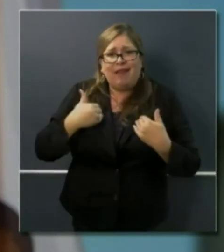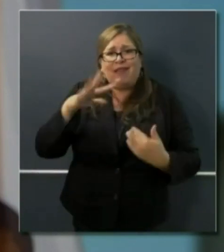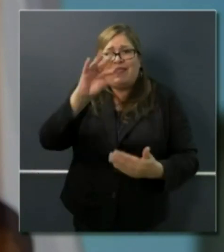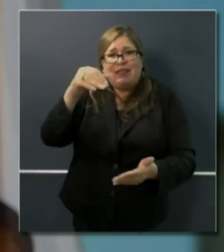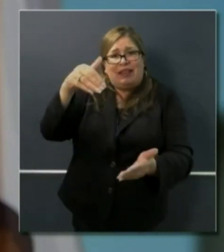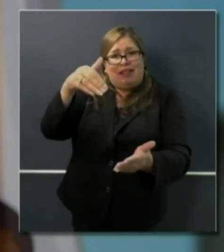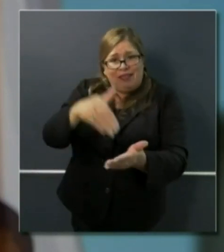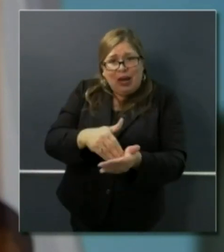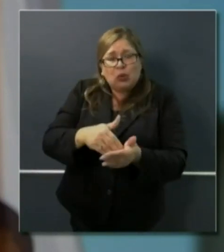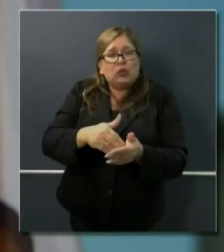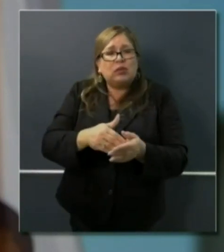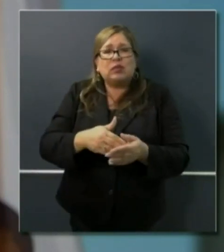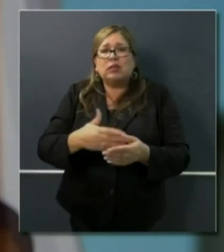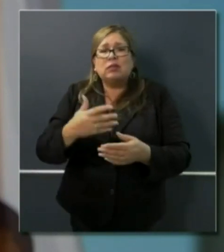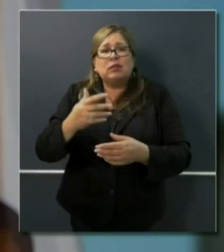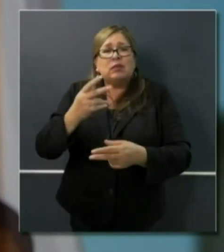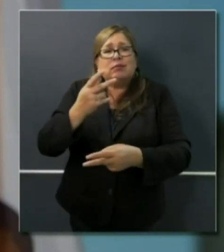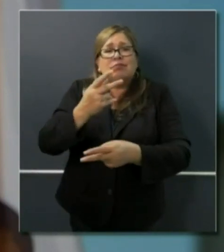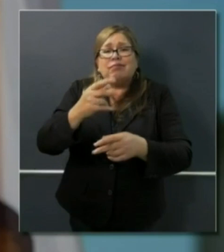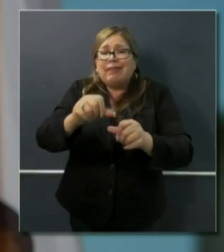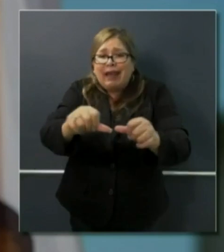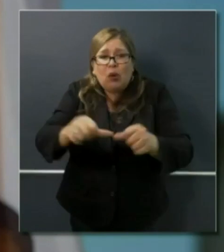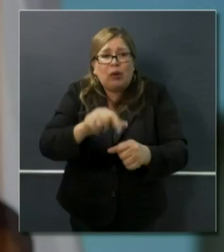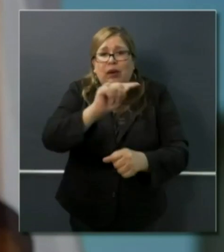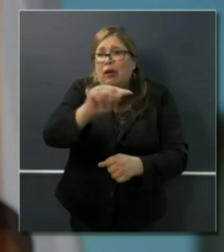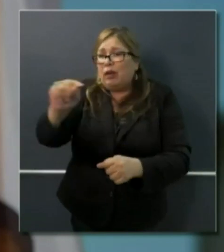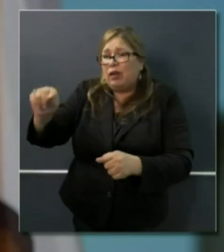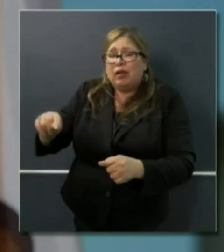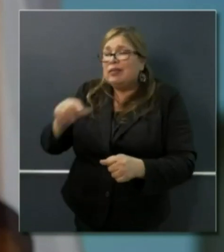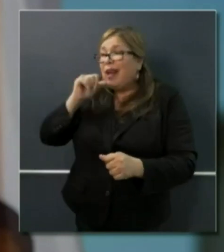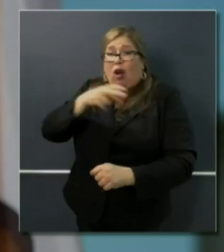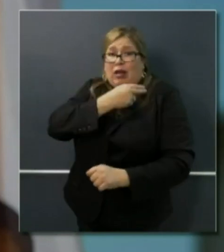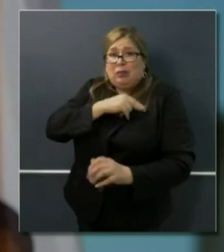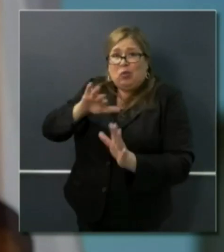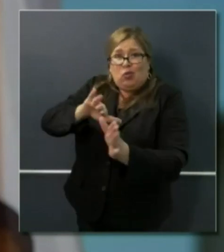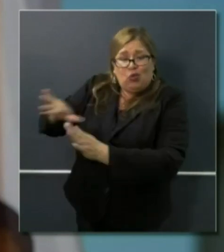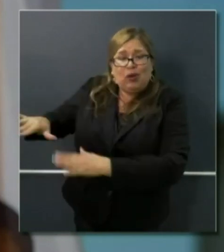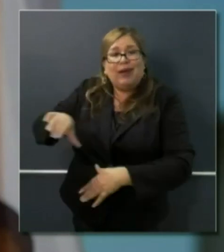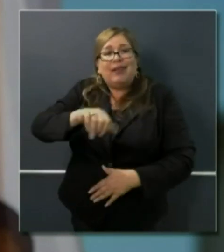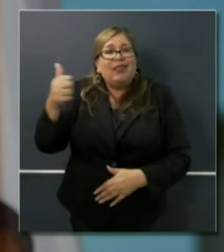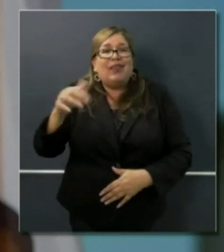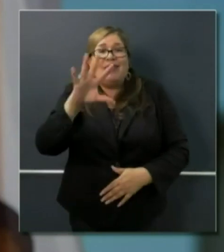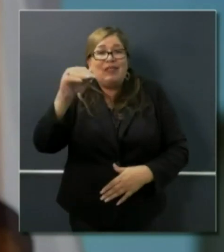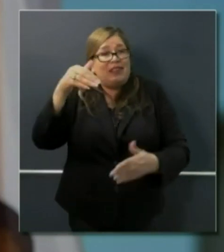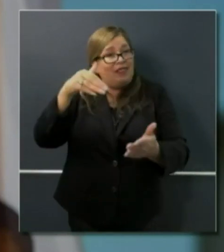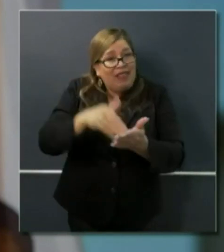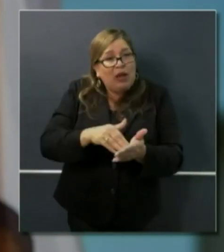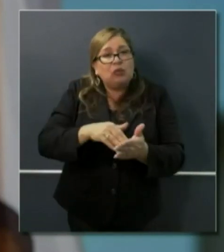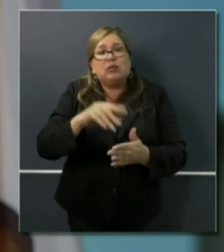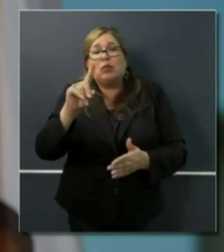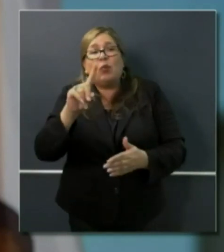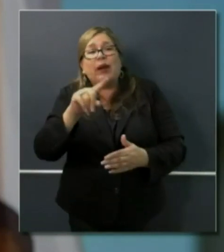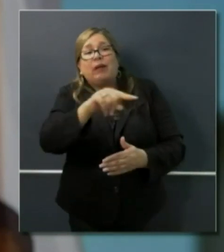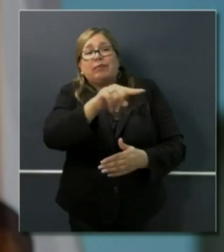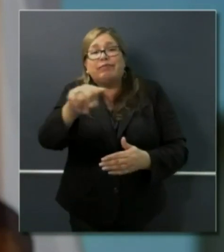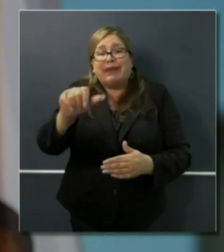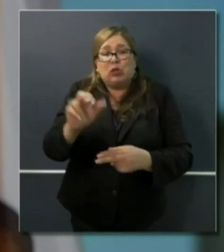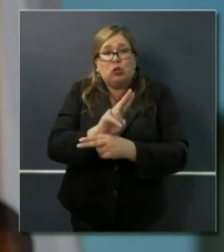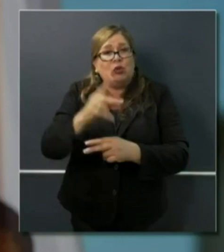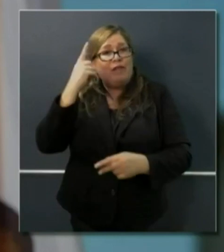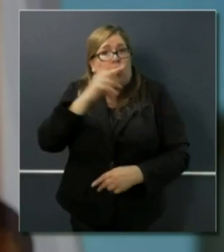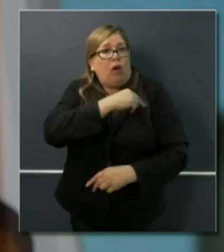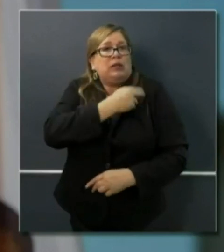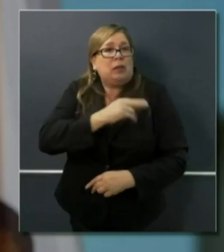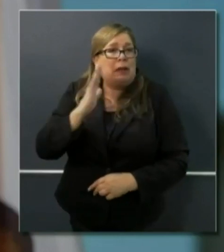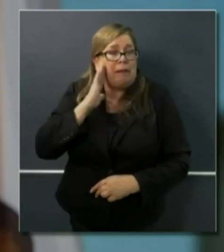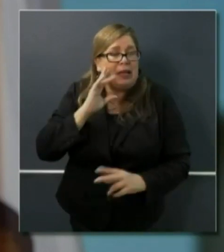care sites beyond our licensed hospital bed total system. We are doing